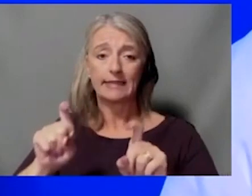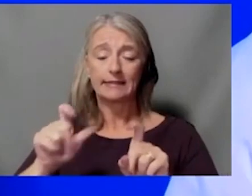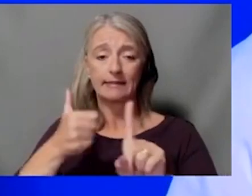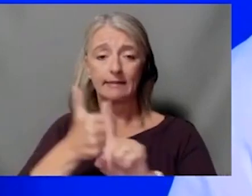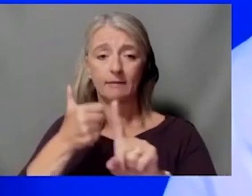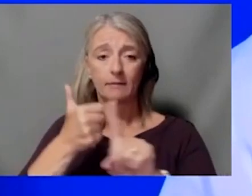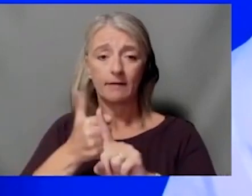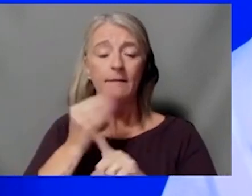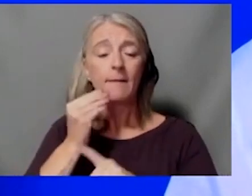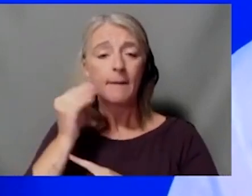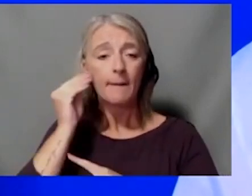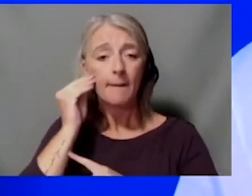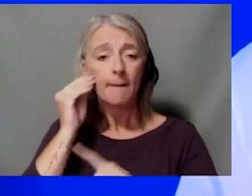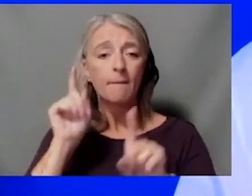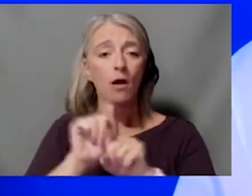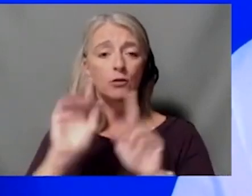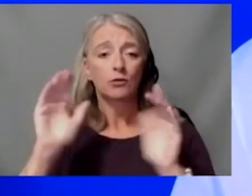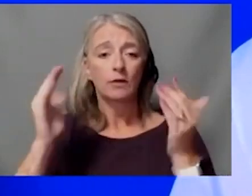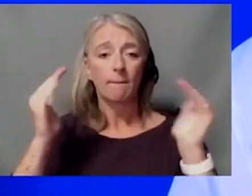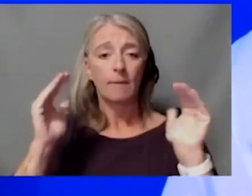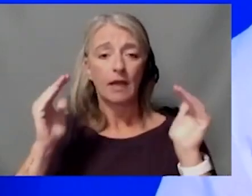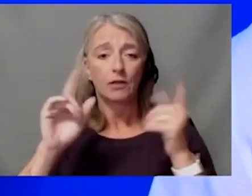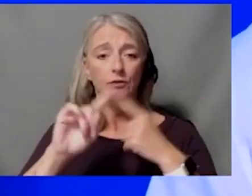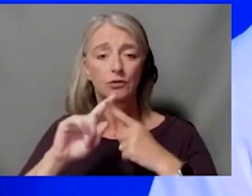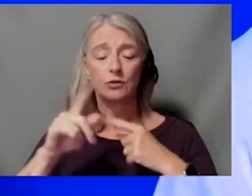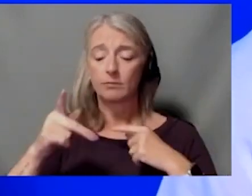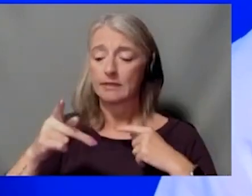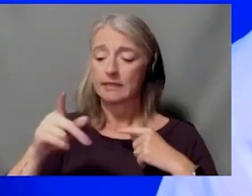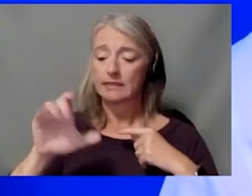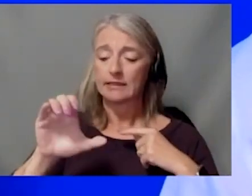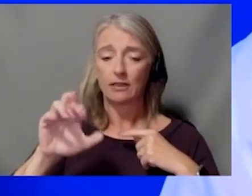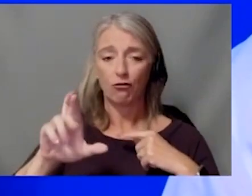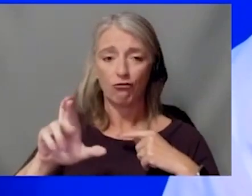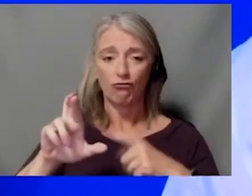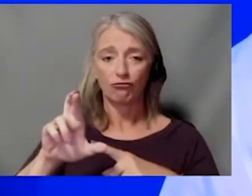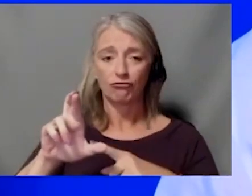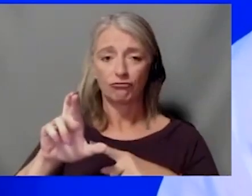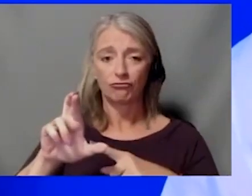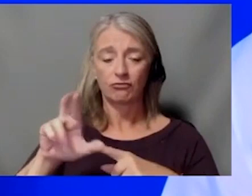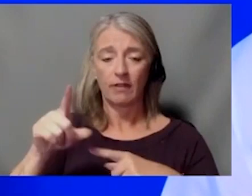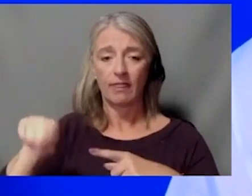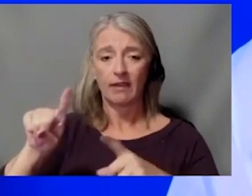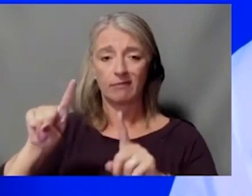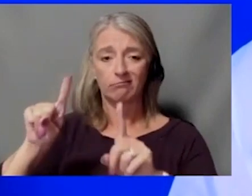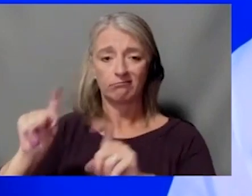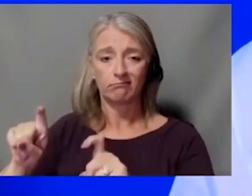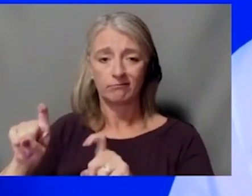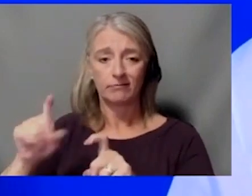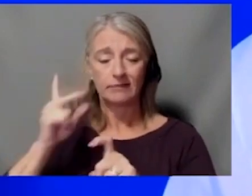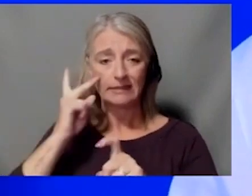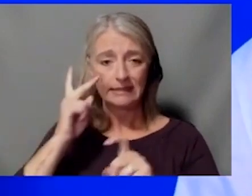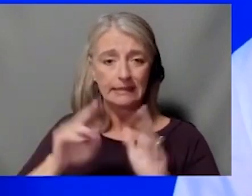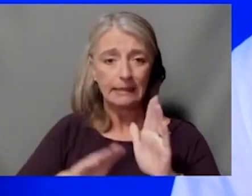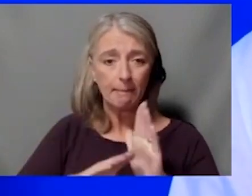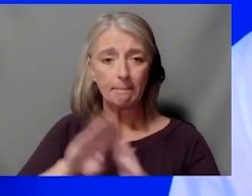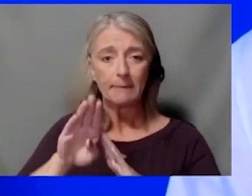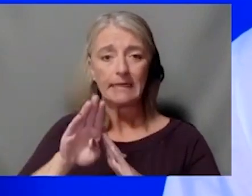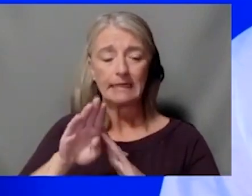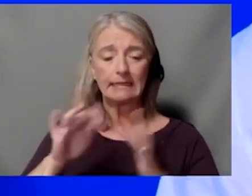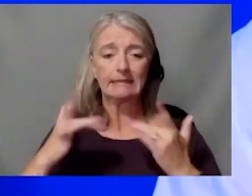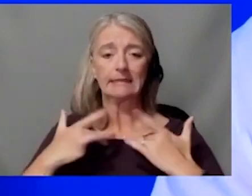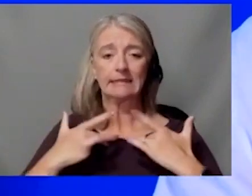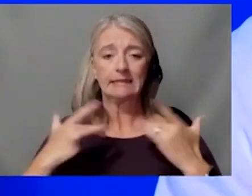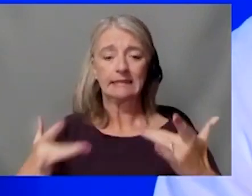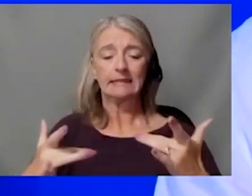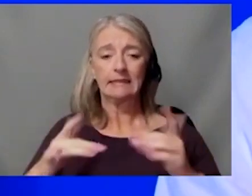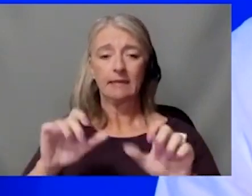it to PCRs that they were getting and what they found that there was a peak sensitivity. So the ability to identify that virus, um,